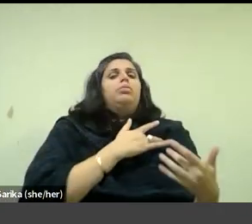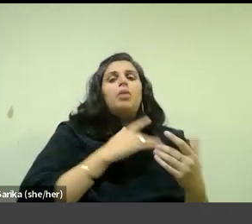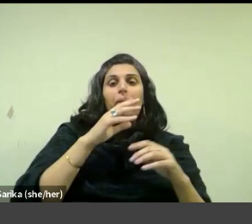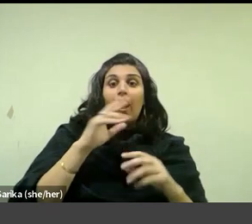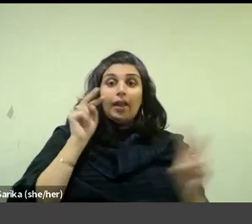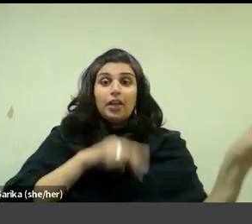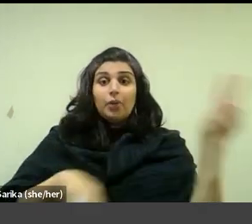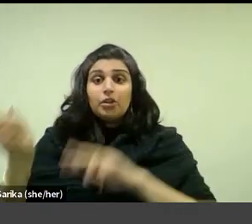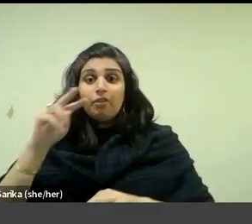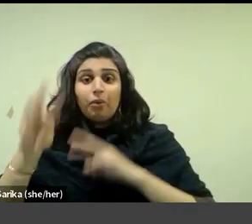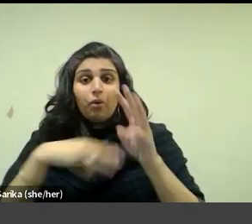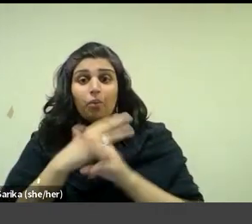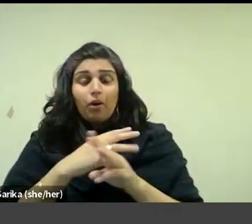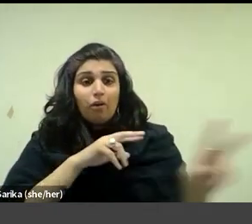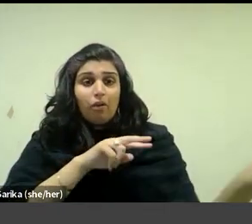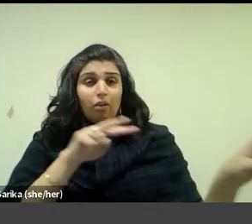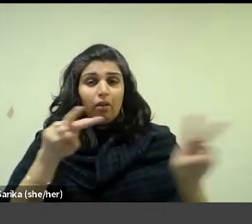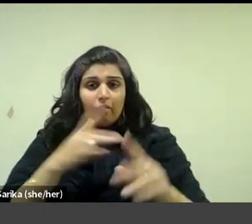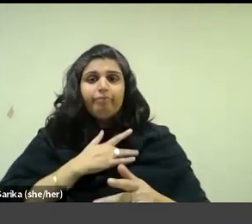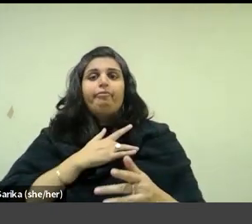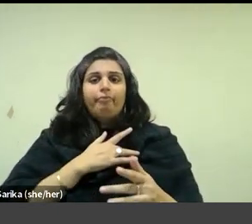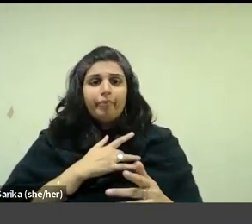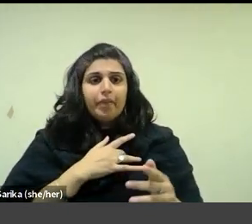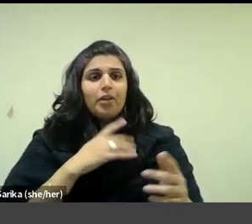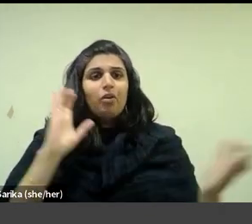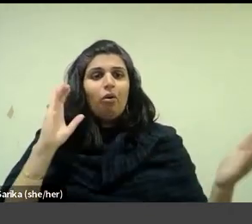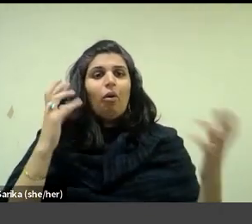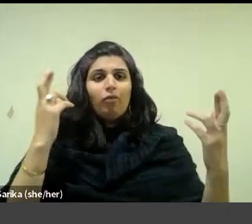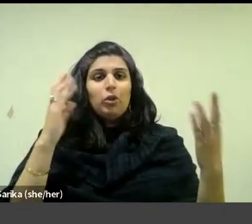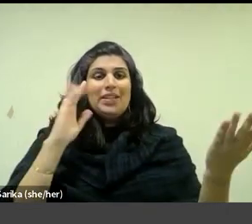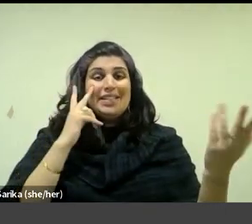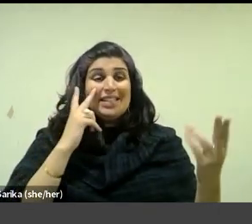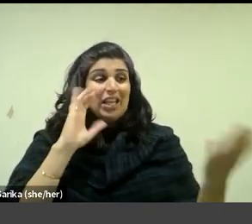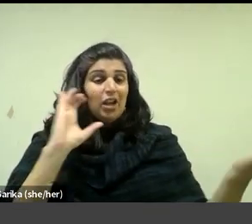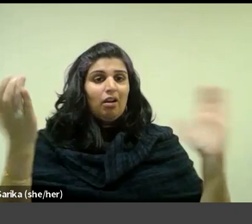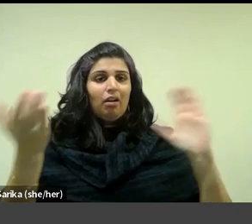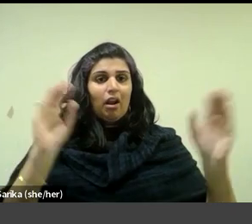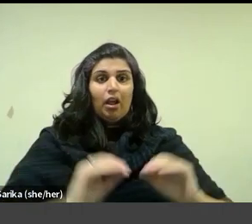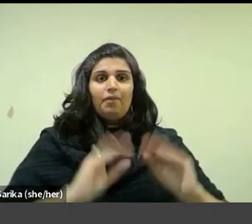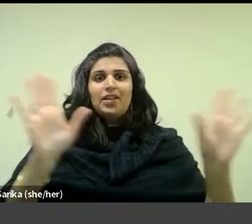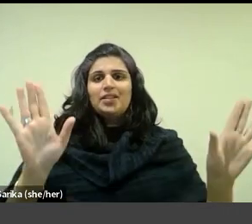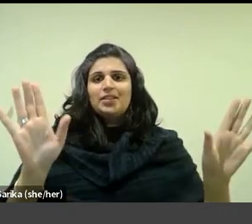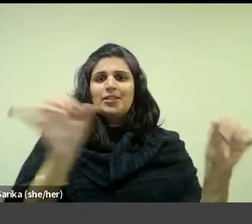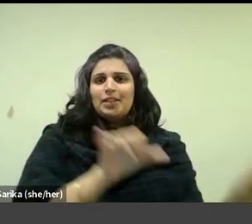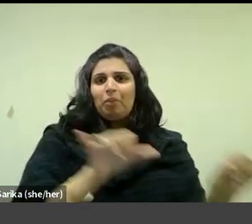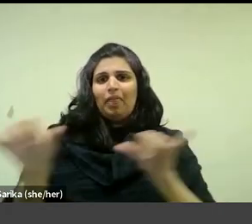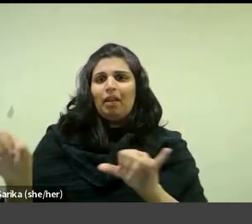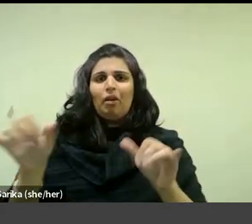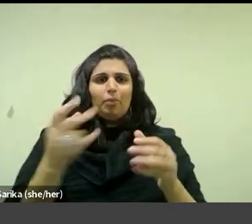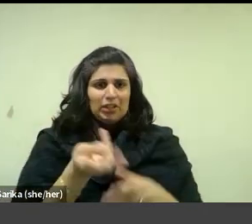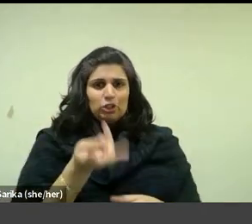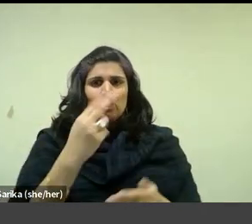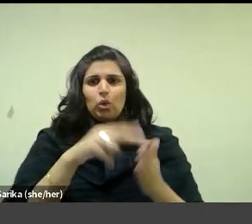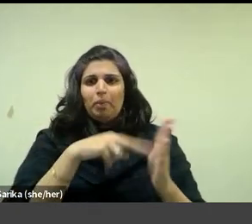So I'm just showing you these two to compare them. Hopefully you can see some quite obvious similarities between these two